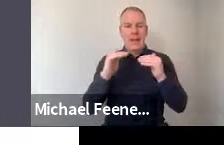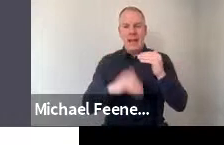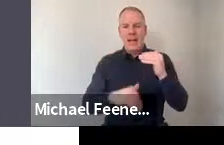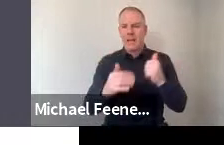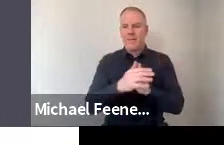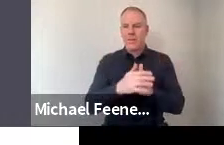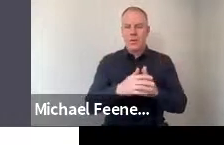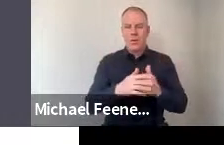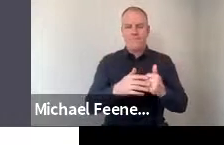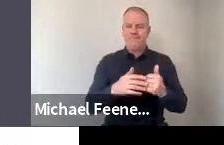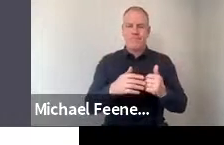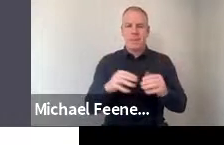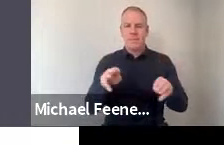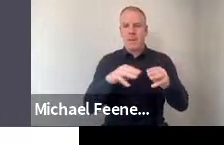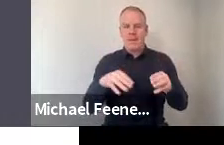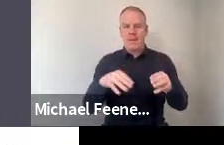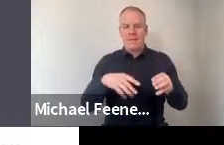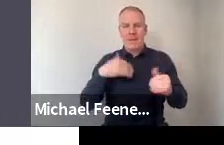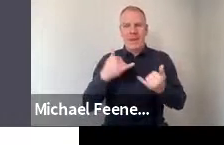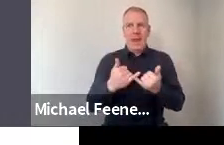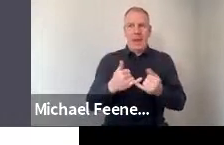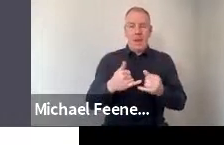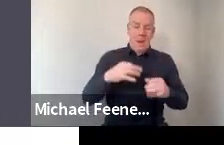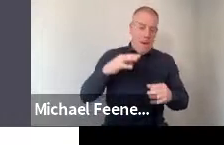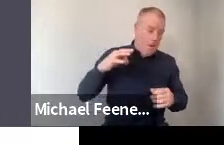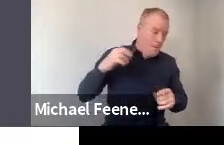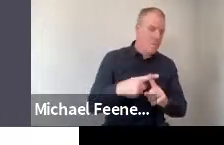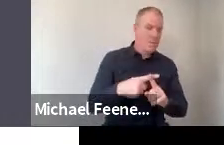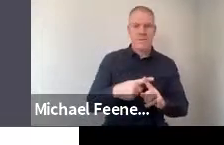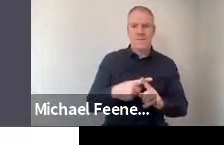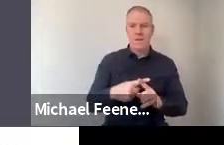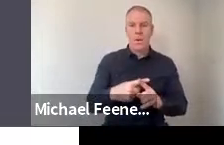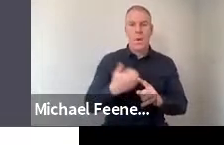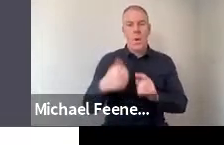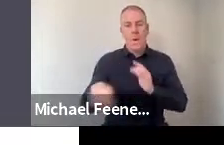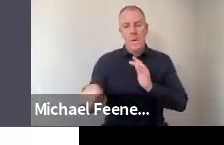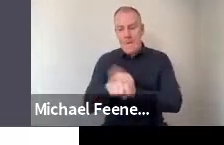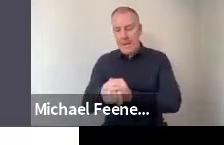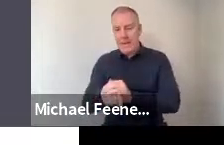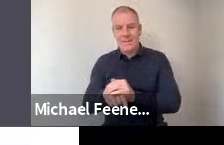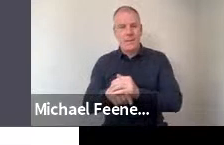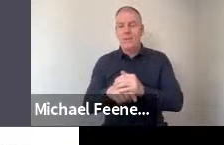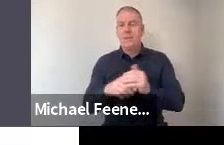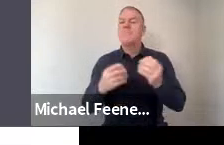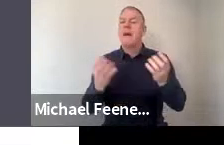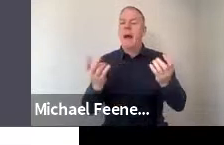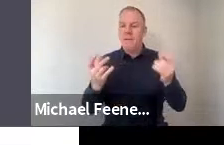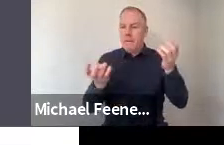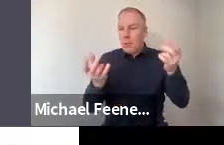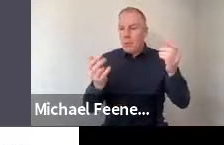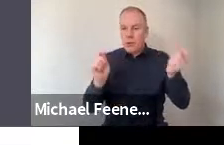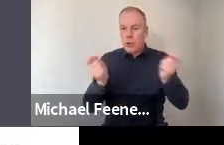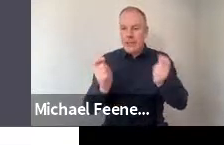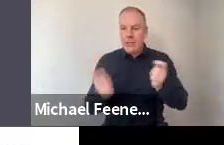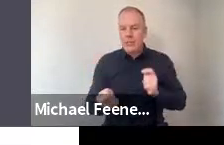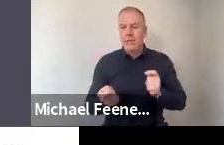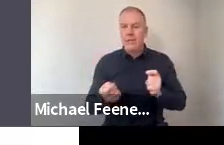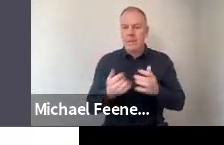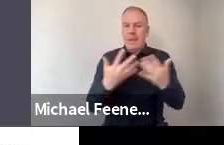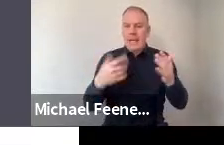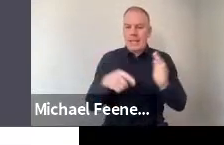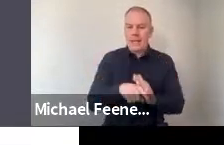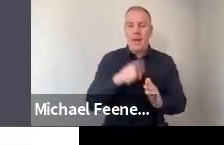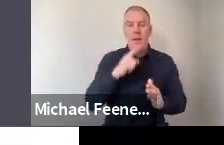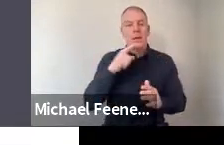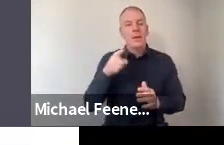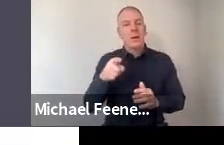the edges of those who gave a very positive or a very negative response, although there was a drop on the very negative. But those